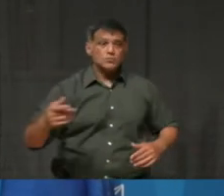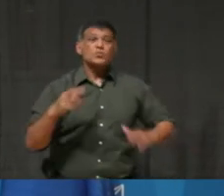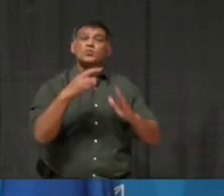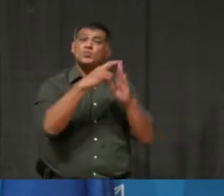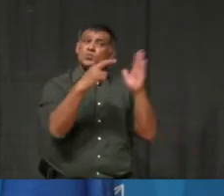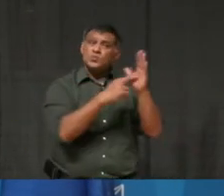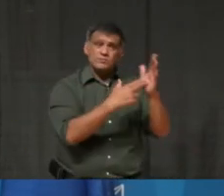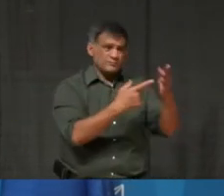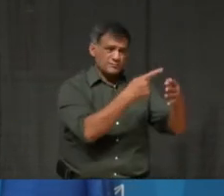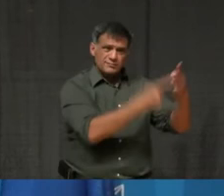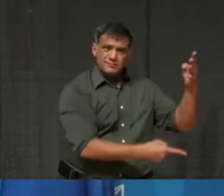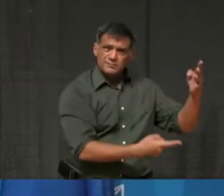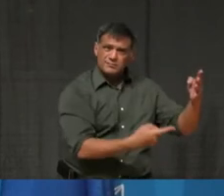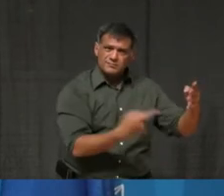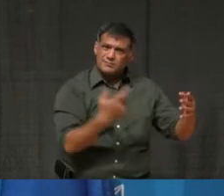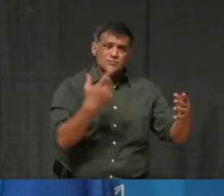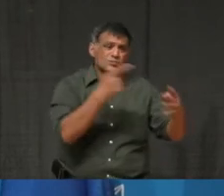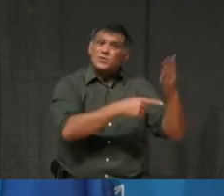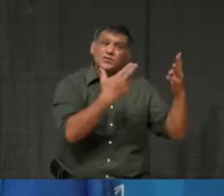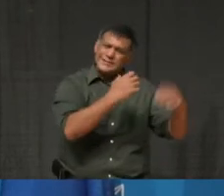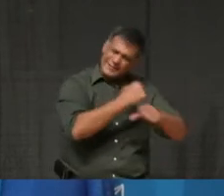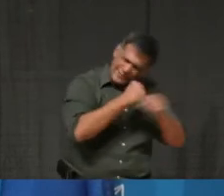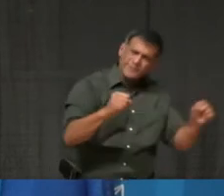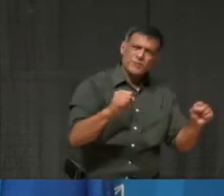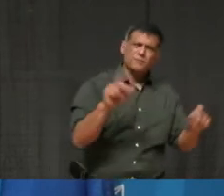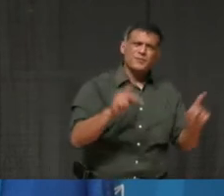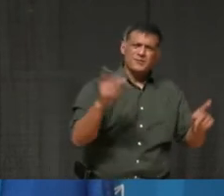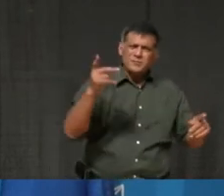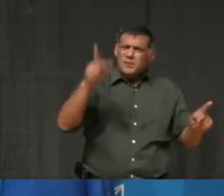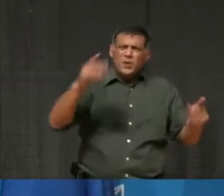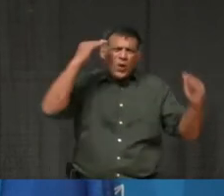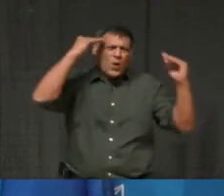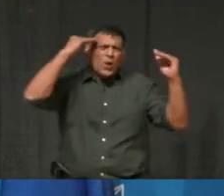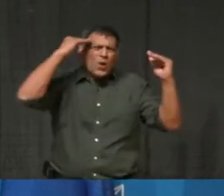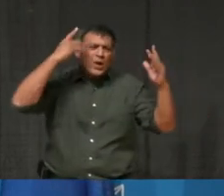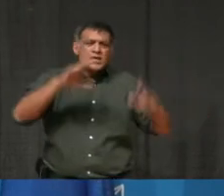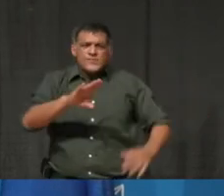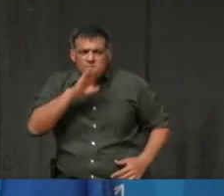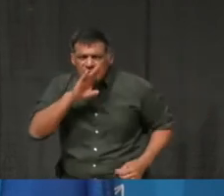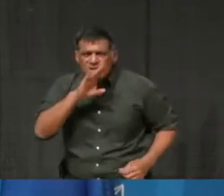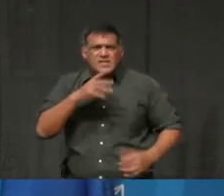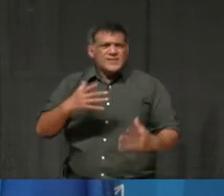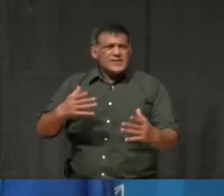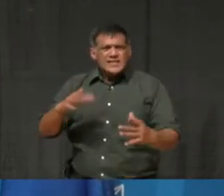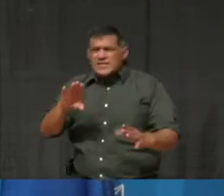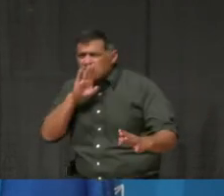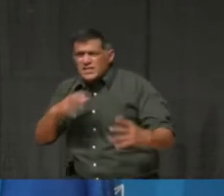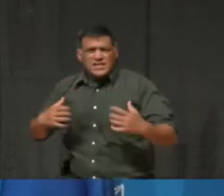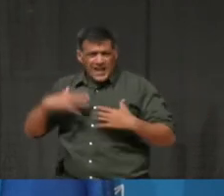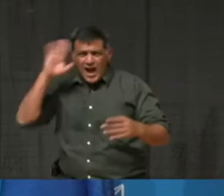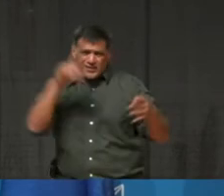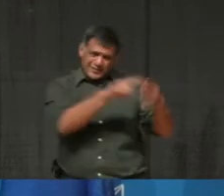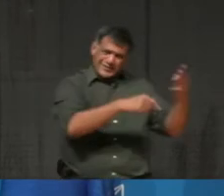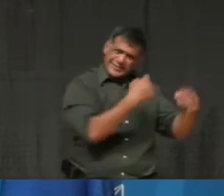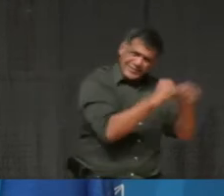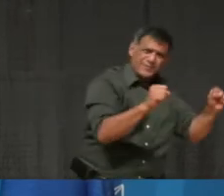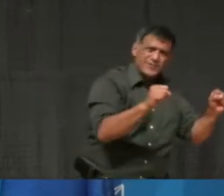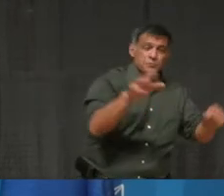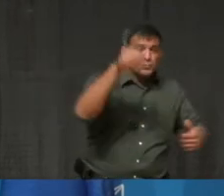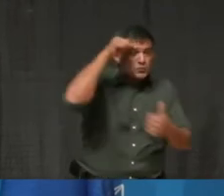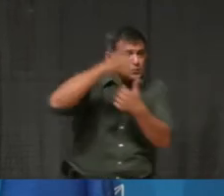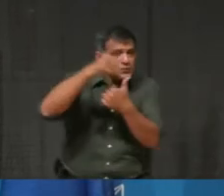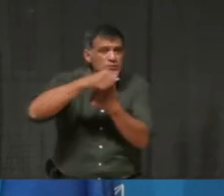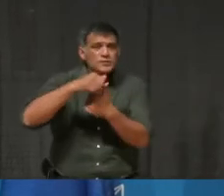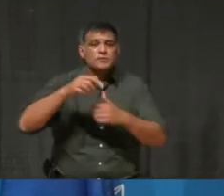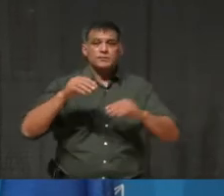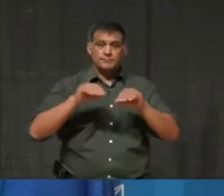you know, and I, I know it's, uh, like I said, it presents hardship, uh, for many in our community, uh, but we have to remember that if the virus, uh, were to spread